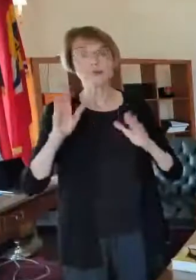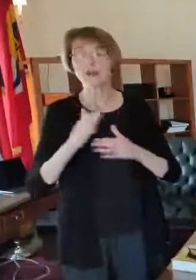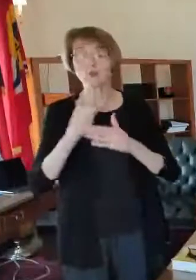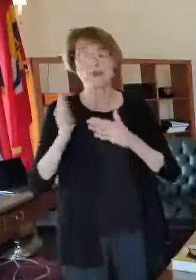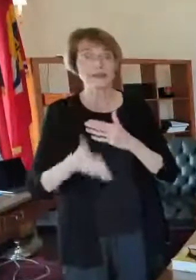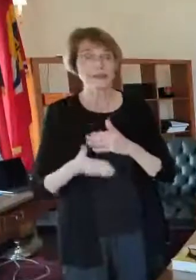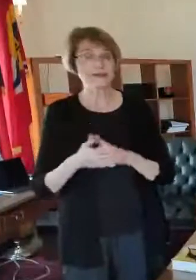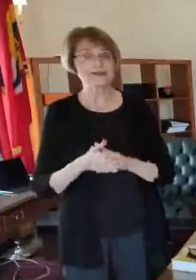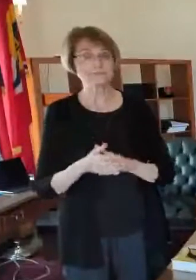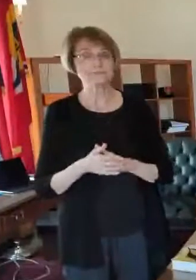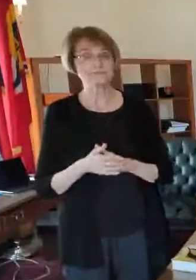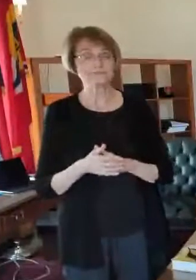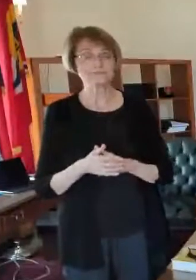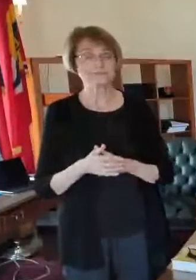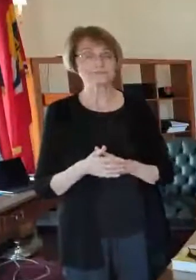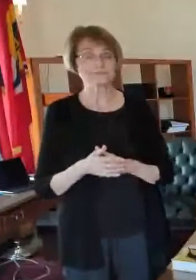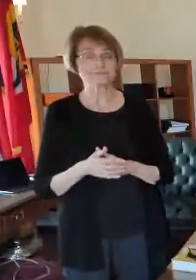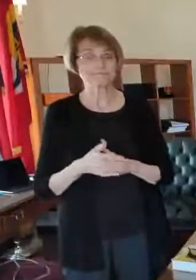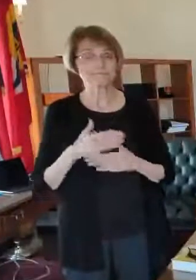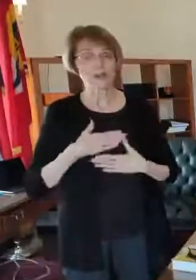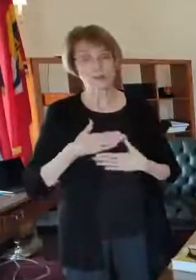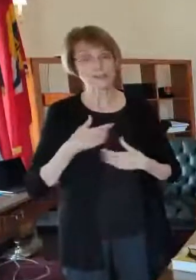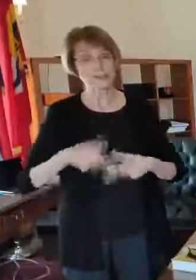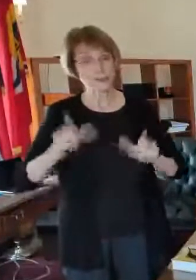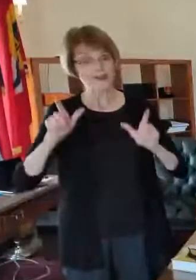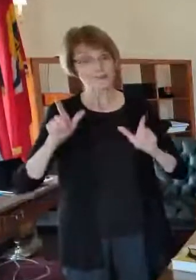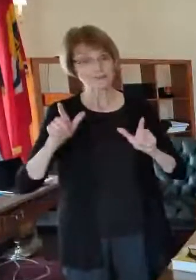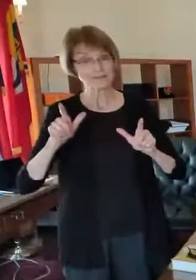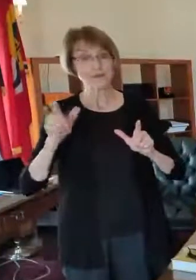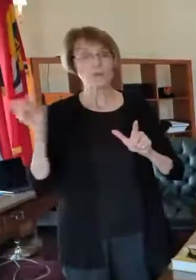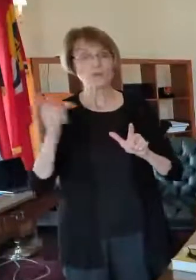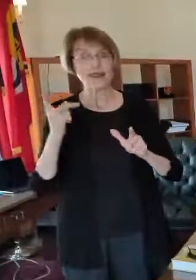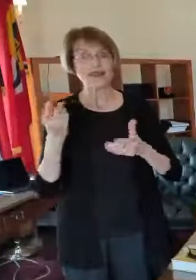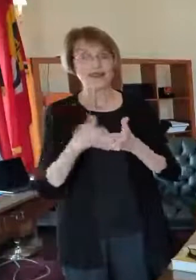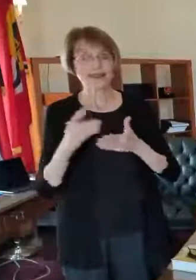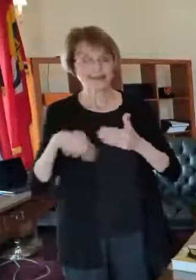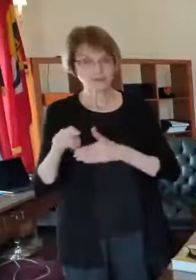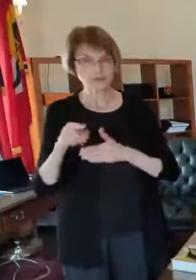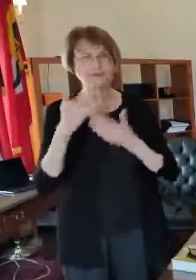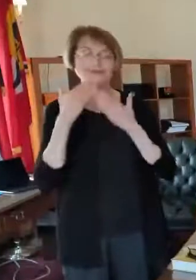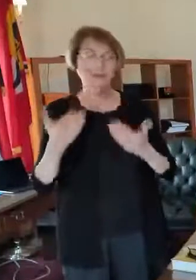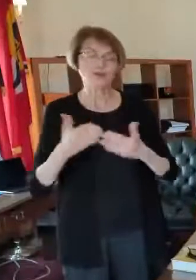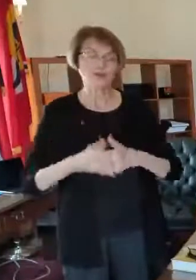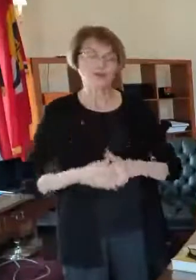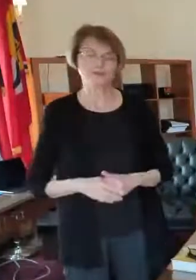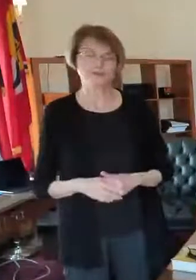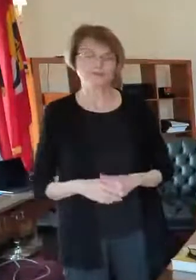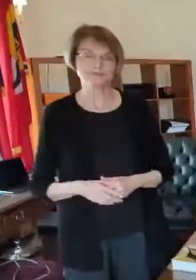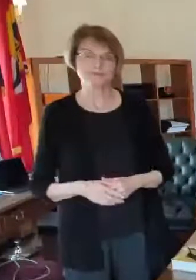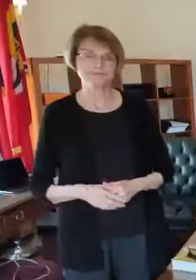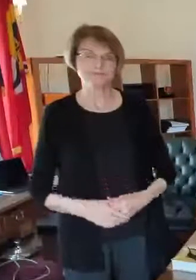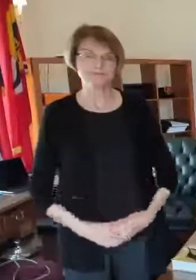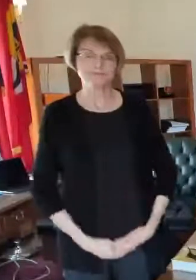and um appreciate you we'll be back and talk with you again next week thanks so much you